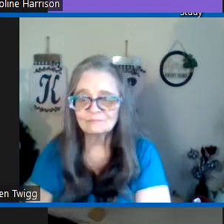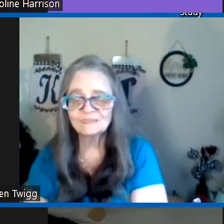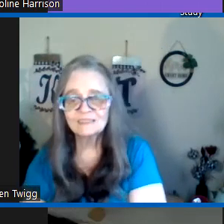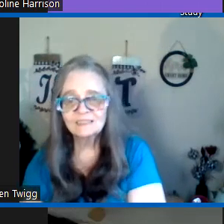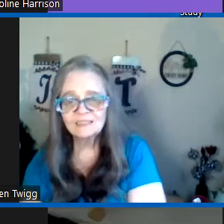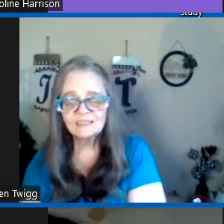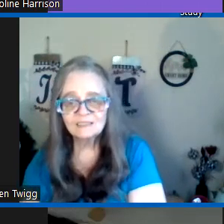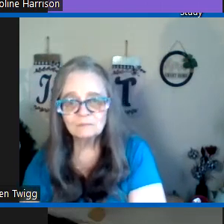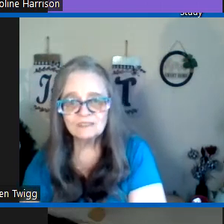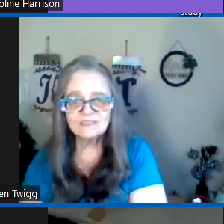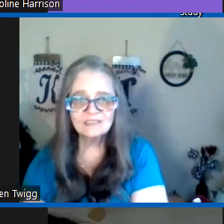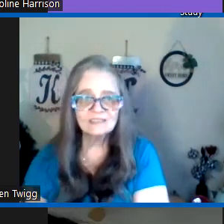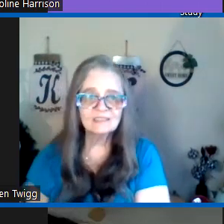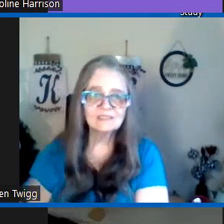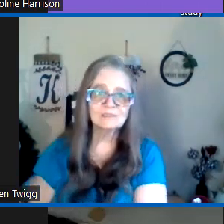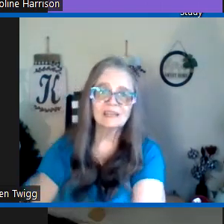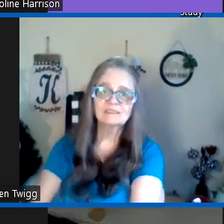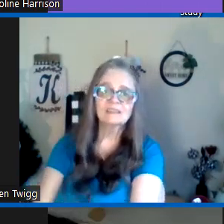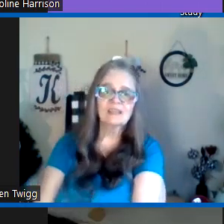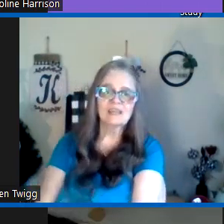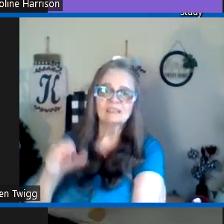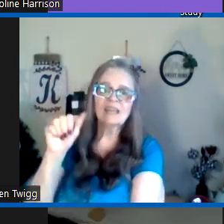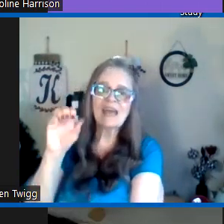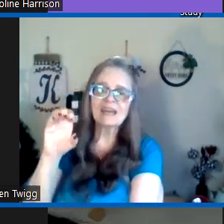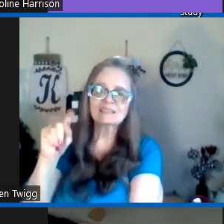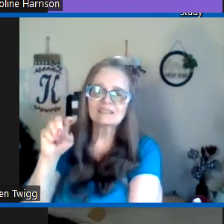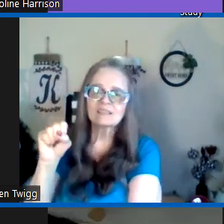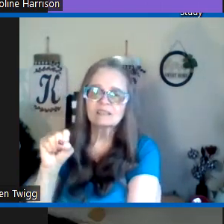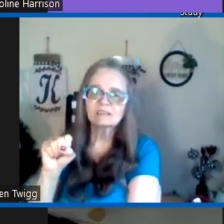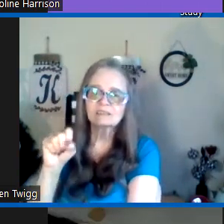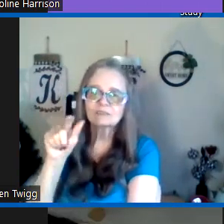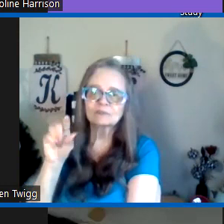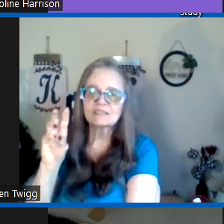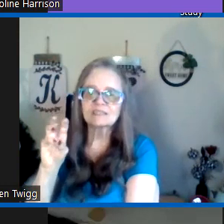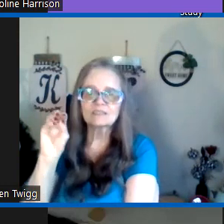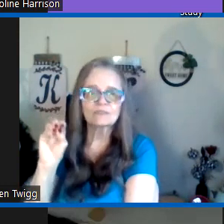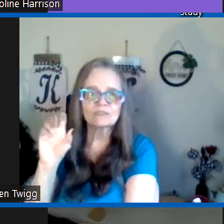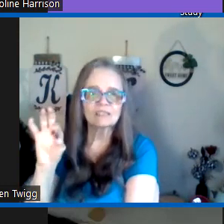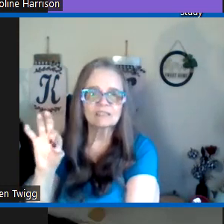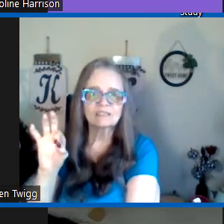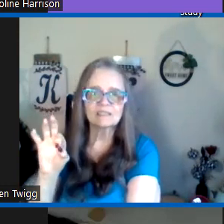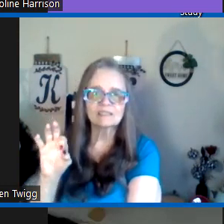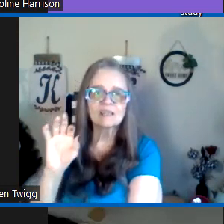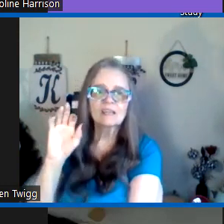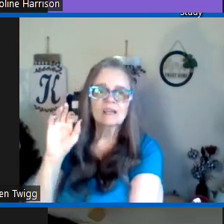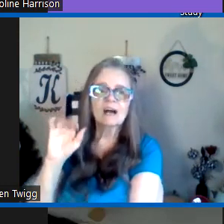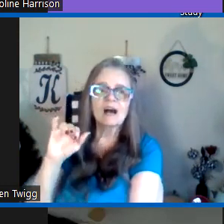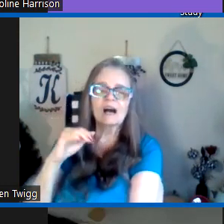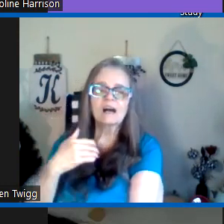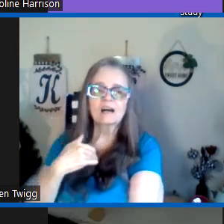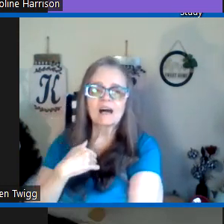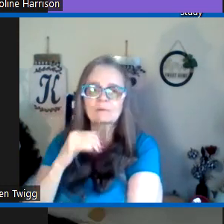and are we seeing things right and in Acts 26 verse 19 says